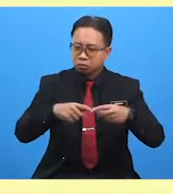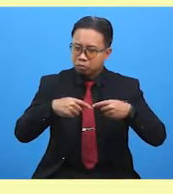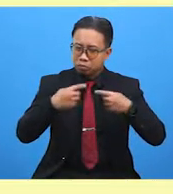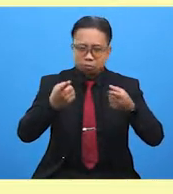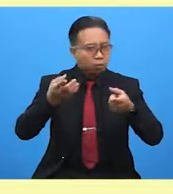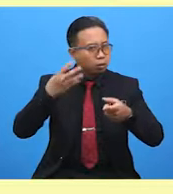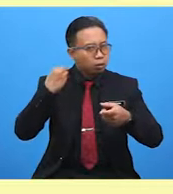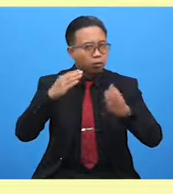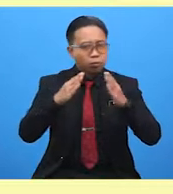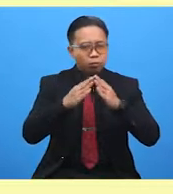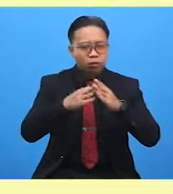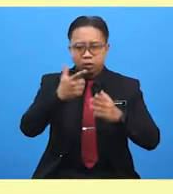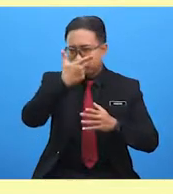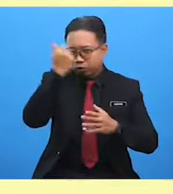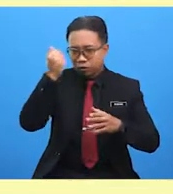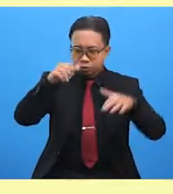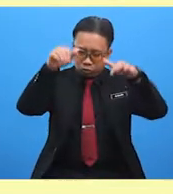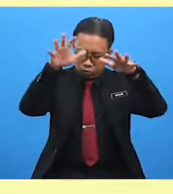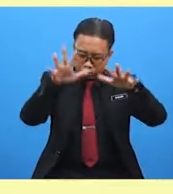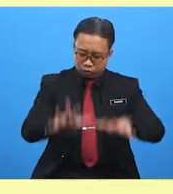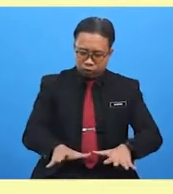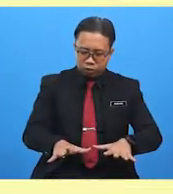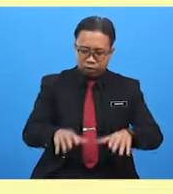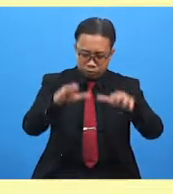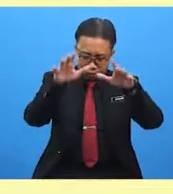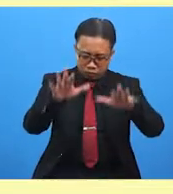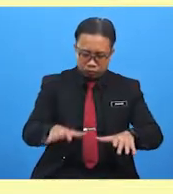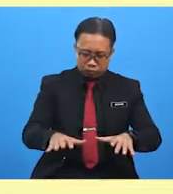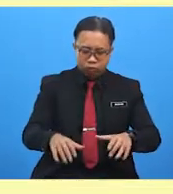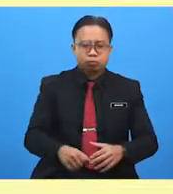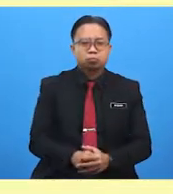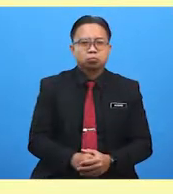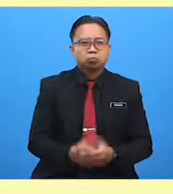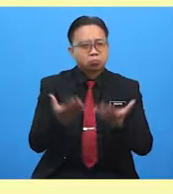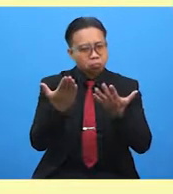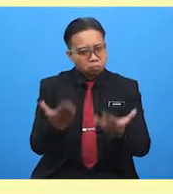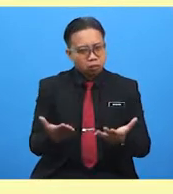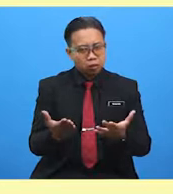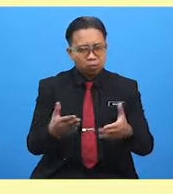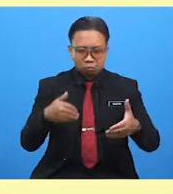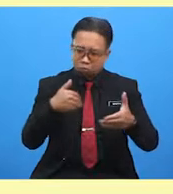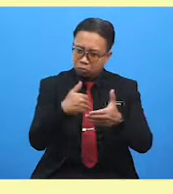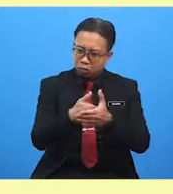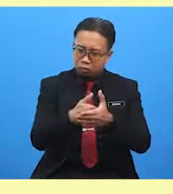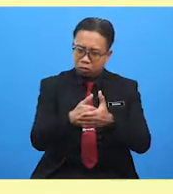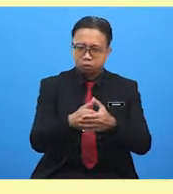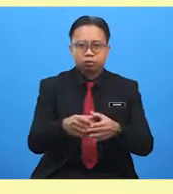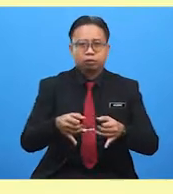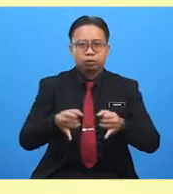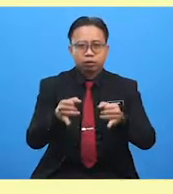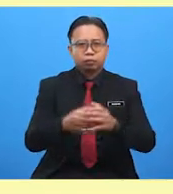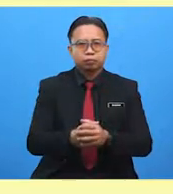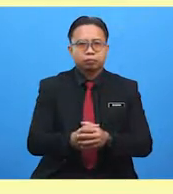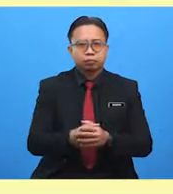heavy snow was blocking the roads. We had to sleep on the floor. It